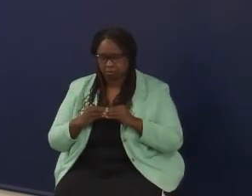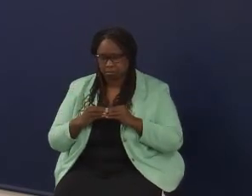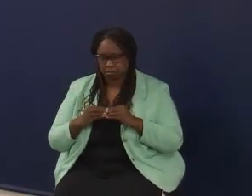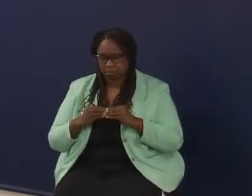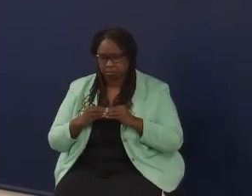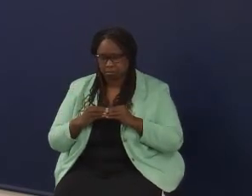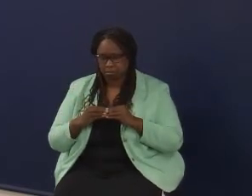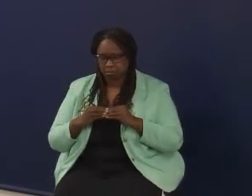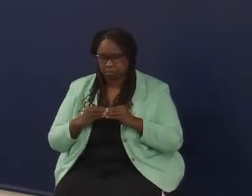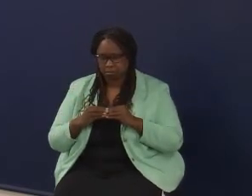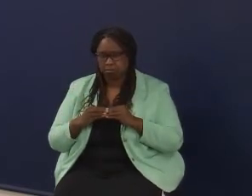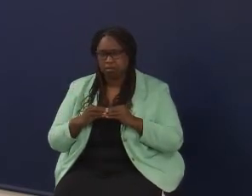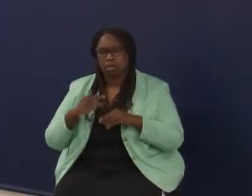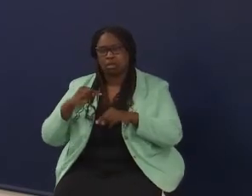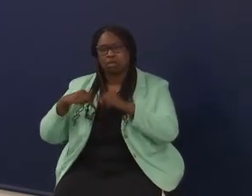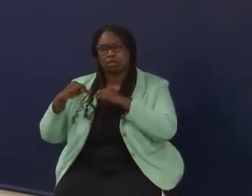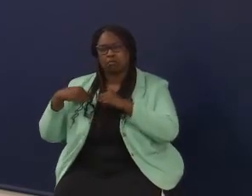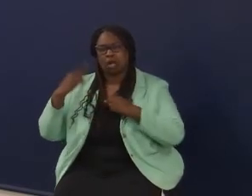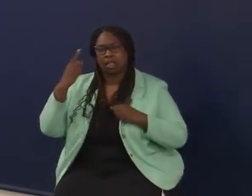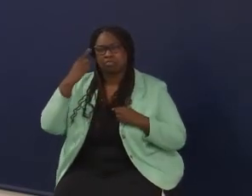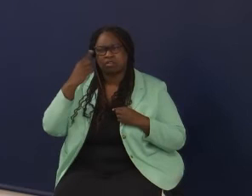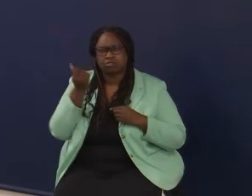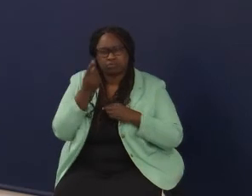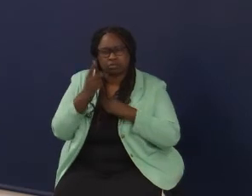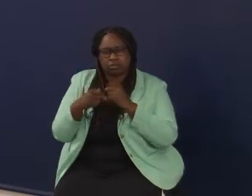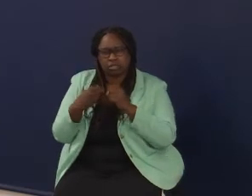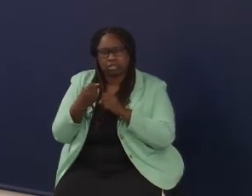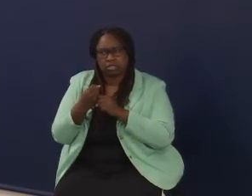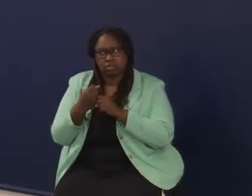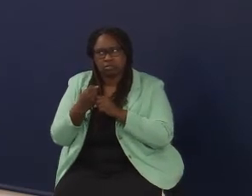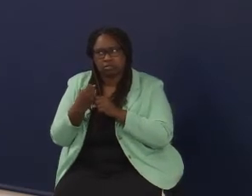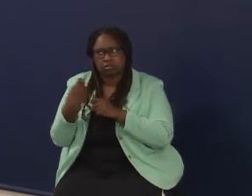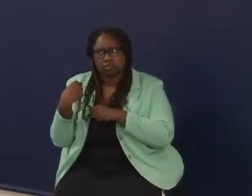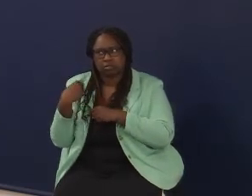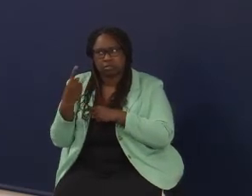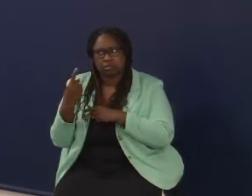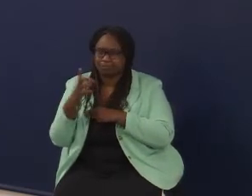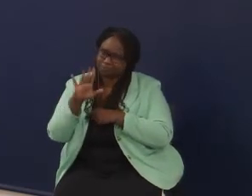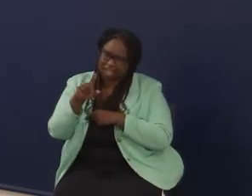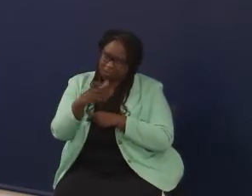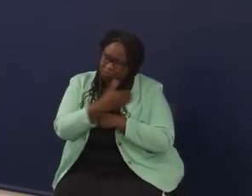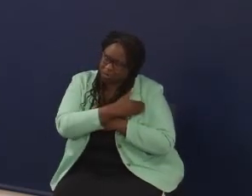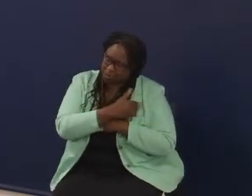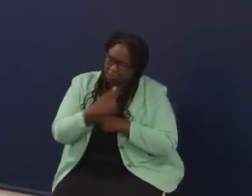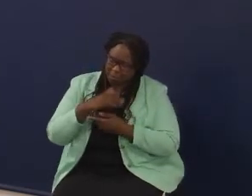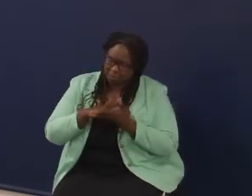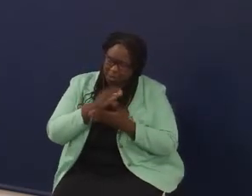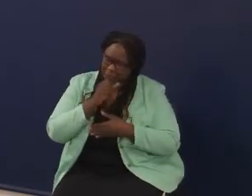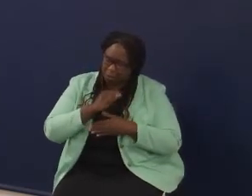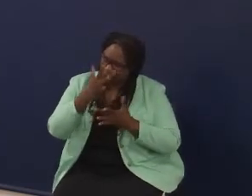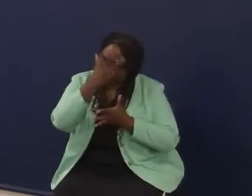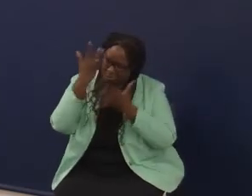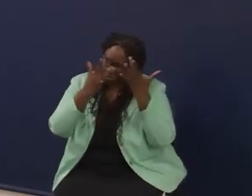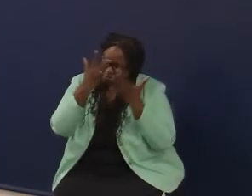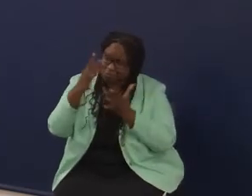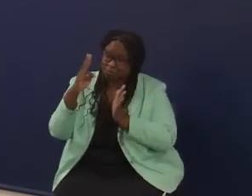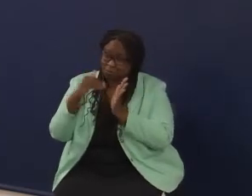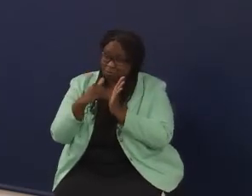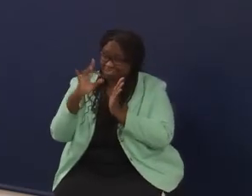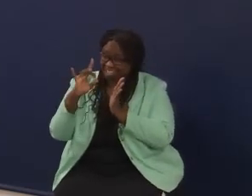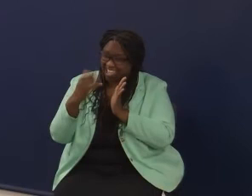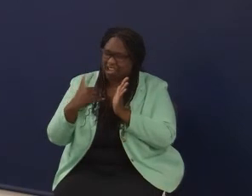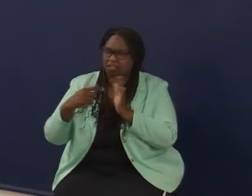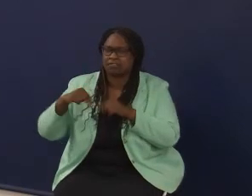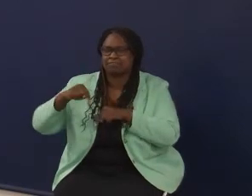joining your group back. When I thought it was just a few years, you had to remind me I'm getting so old because, yeah, in 2008, I went back to